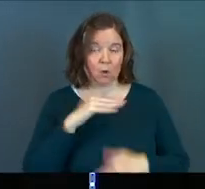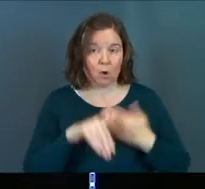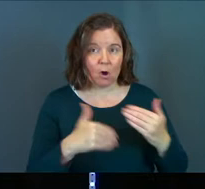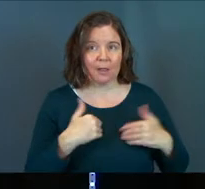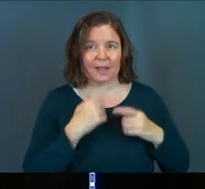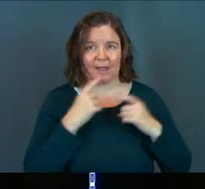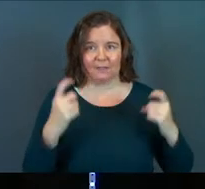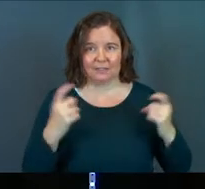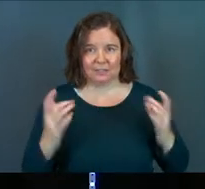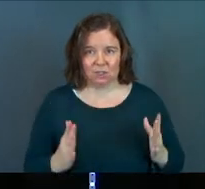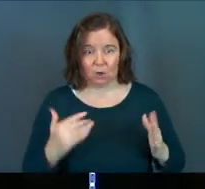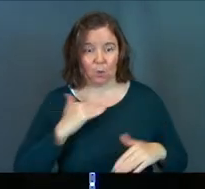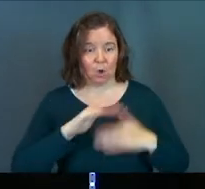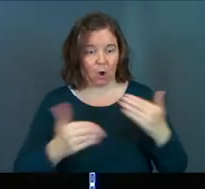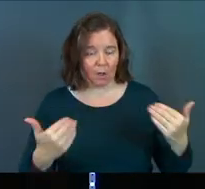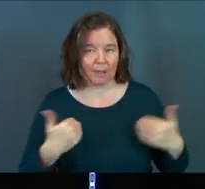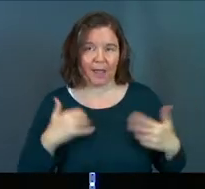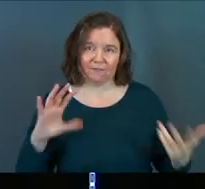mess.